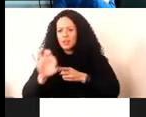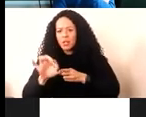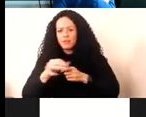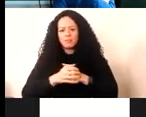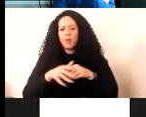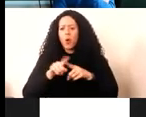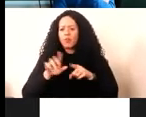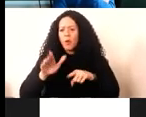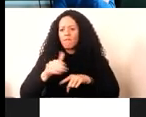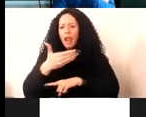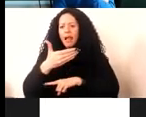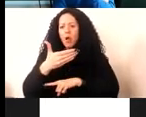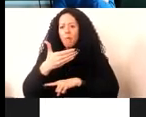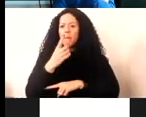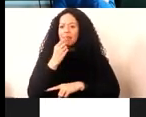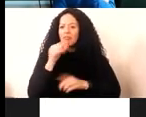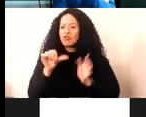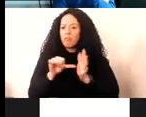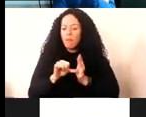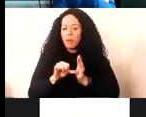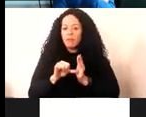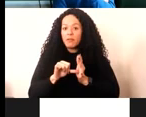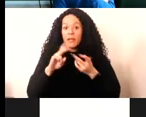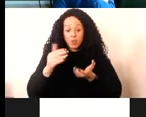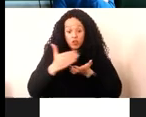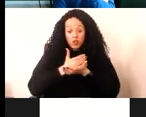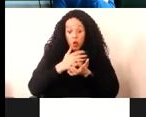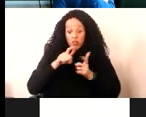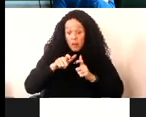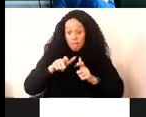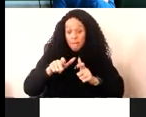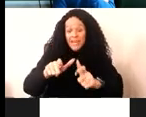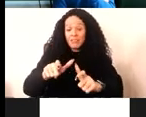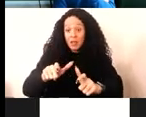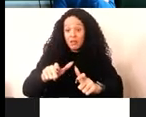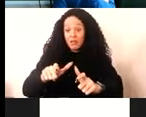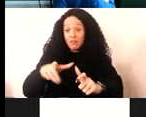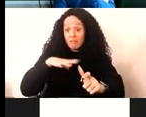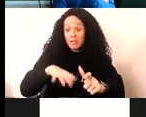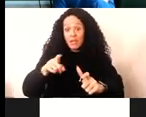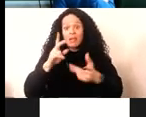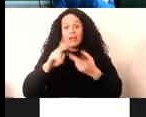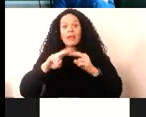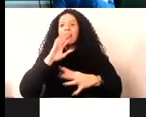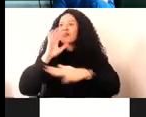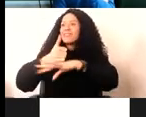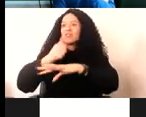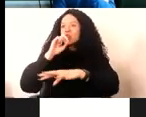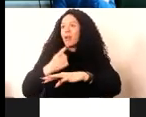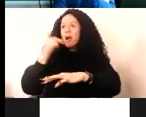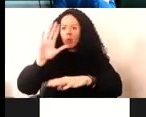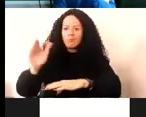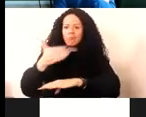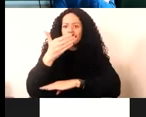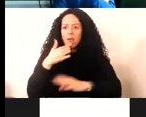potential problems. So if storage and maintenance requirements exceed the institution's capacity, this is flagged as a significant issue that